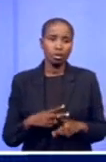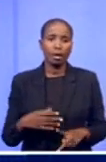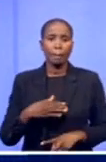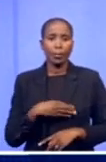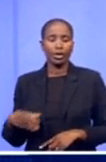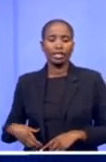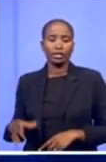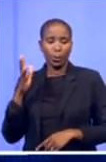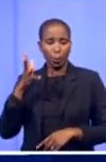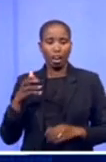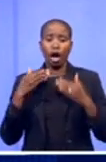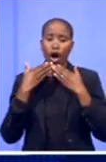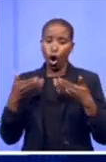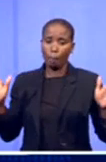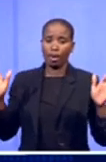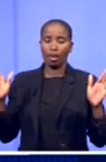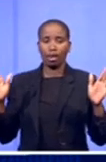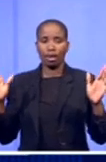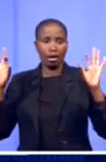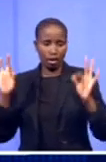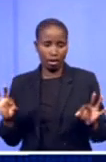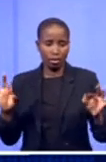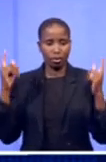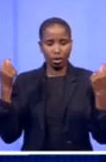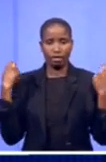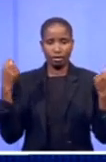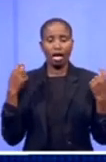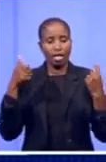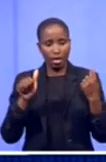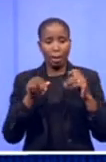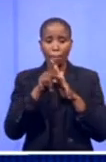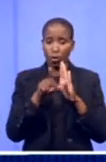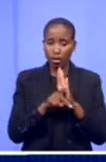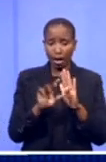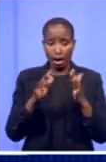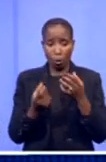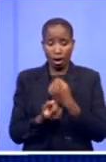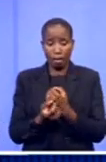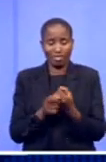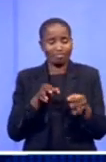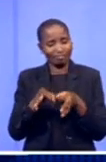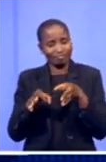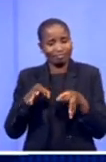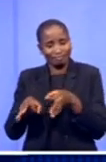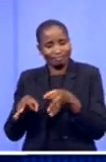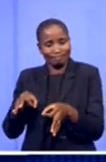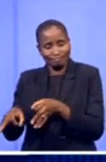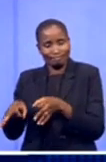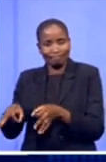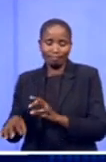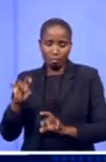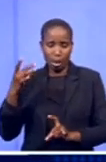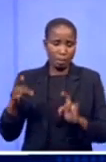and laying out the policy path for the year and actually unpacking and giving a bit more detail to some of the structural